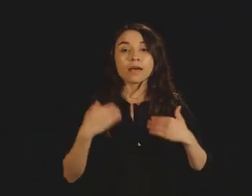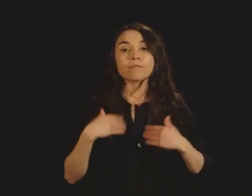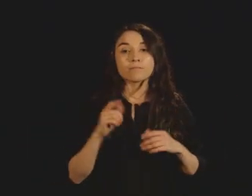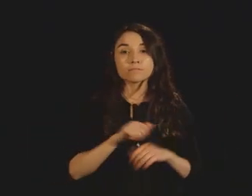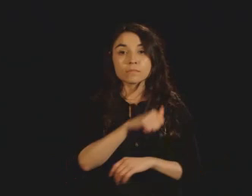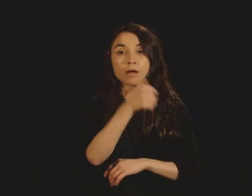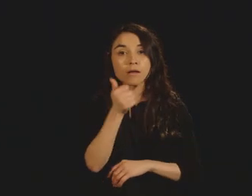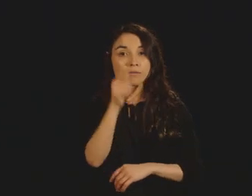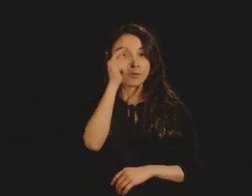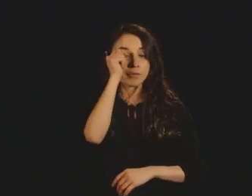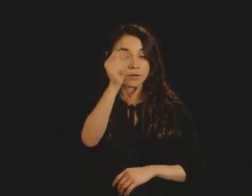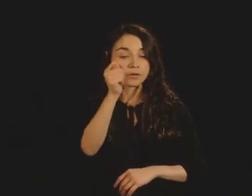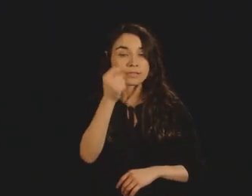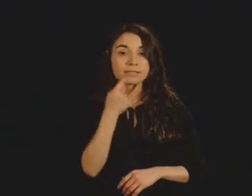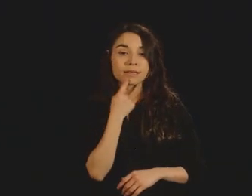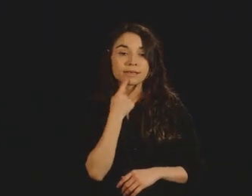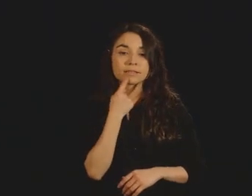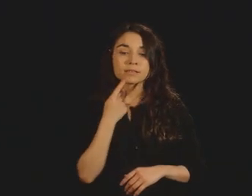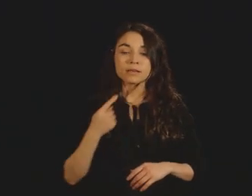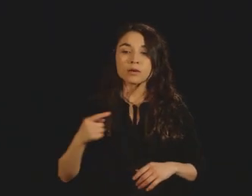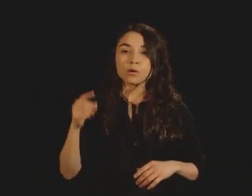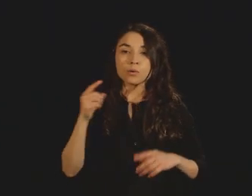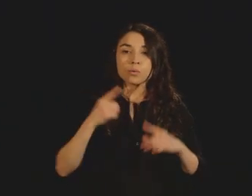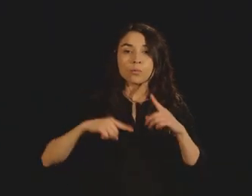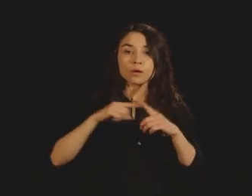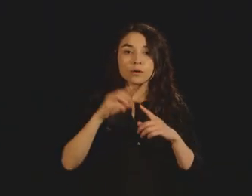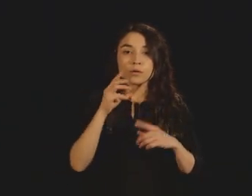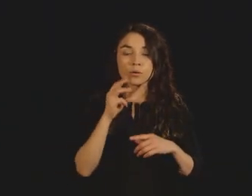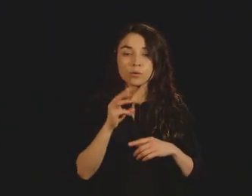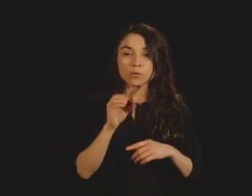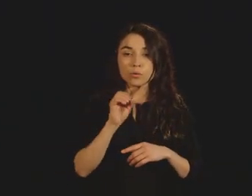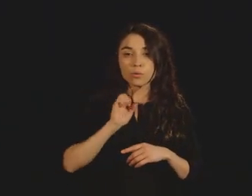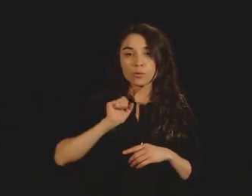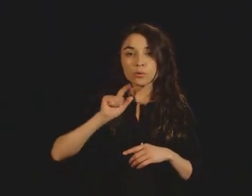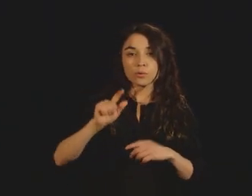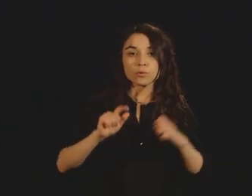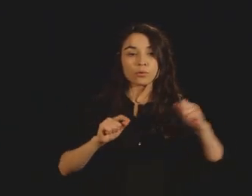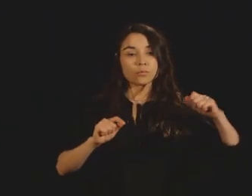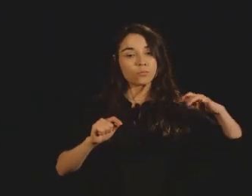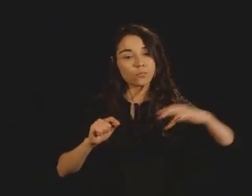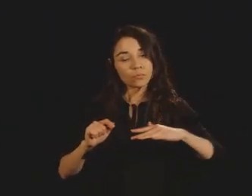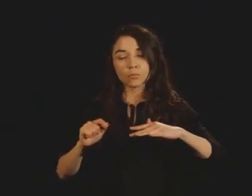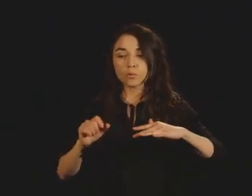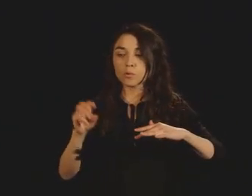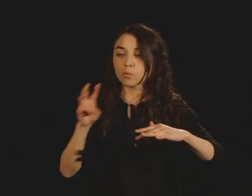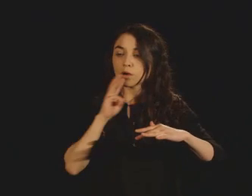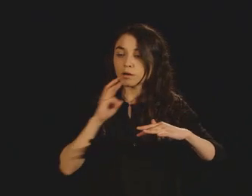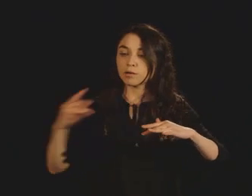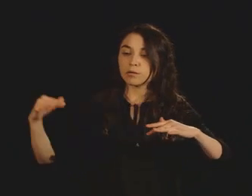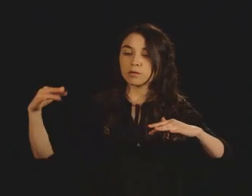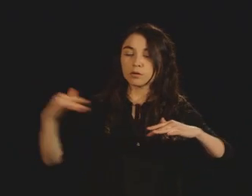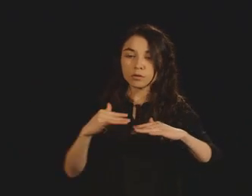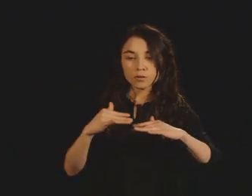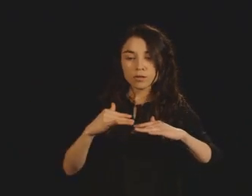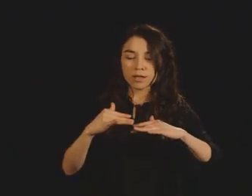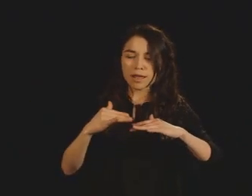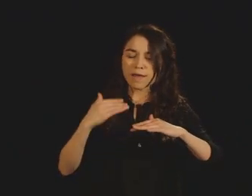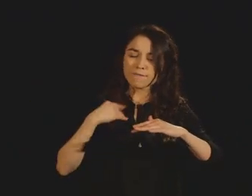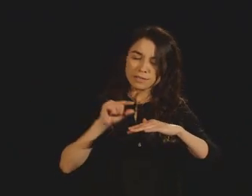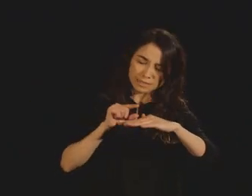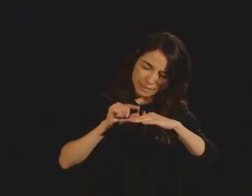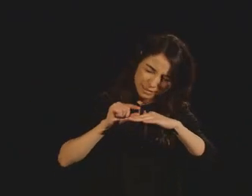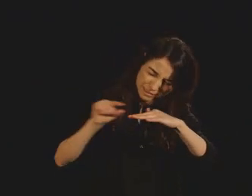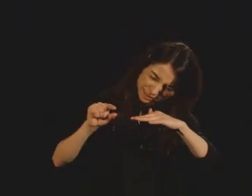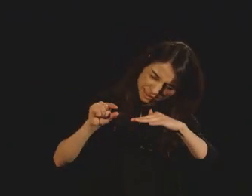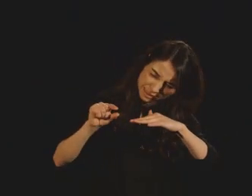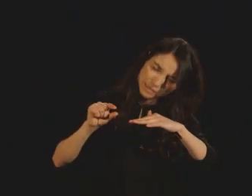never actually touch each other. They never have to touch each other. You sometimes like to do that with your siblings? I mean your children I should have